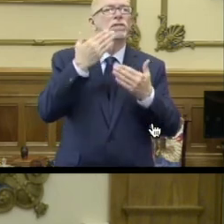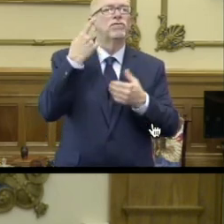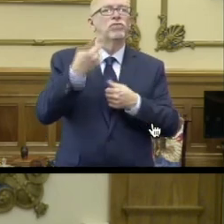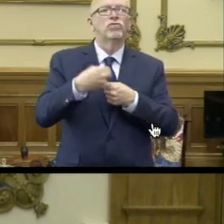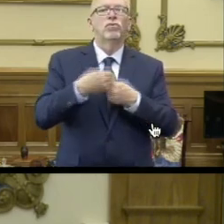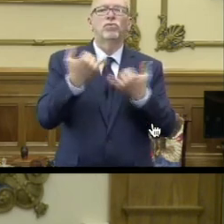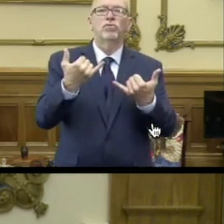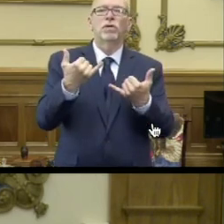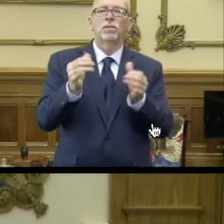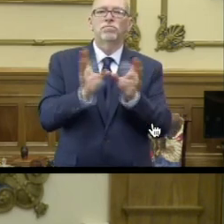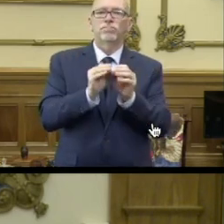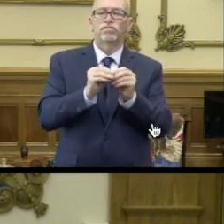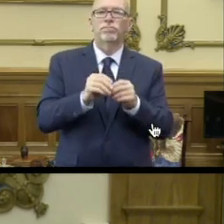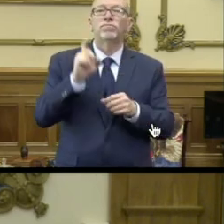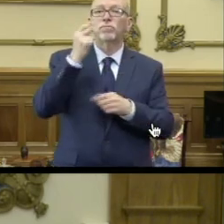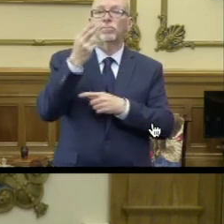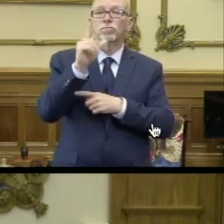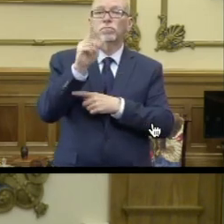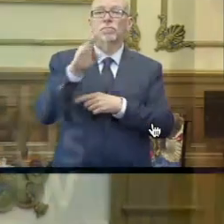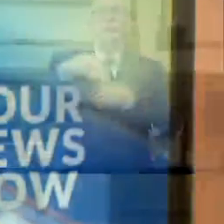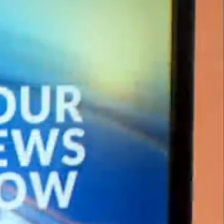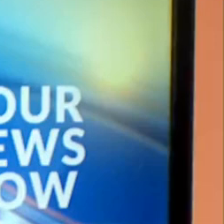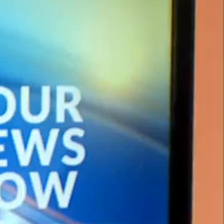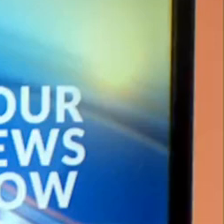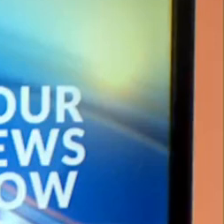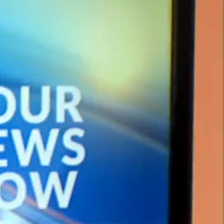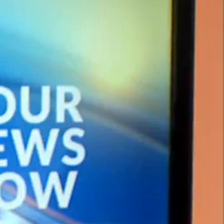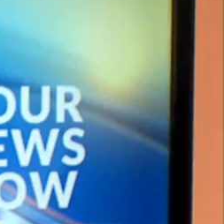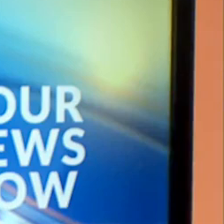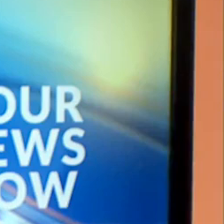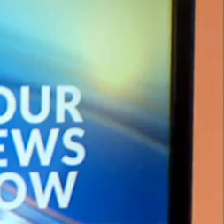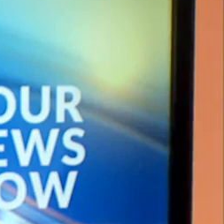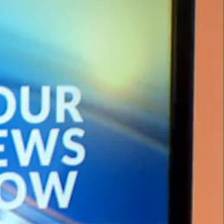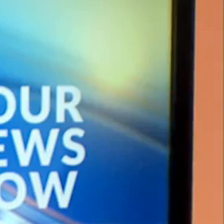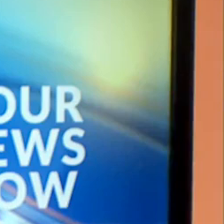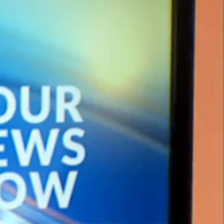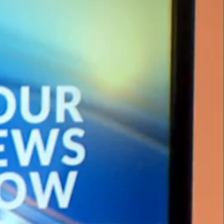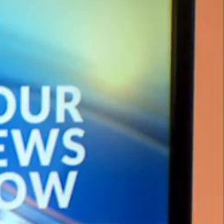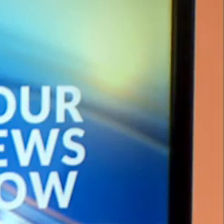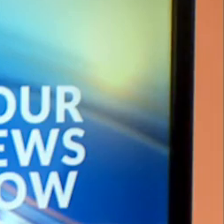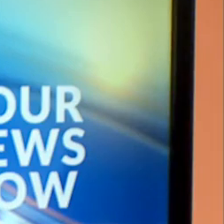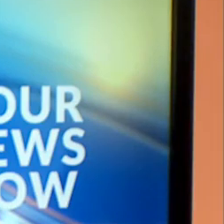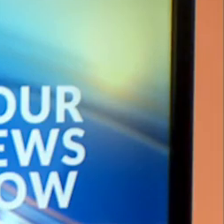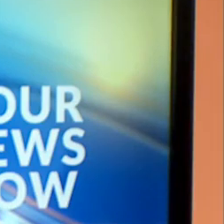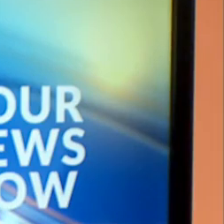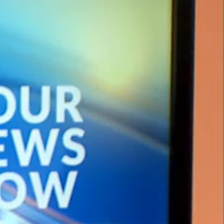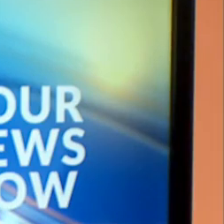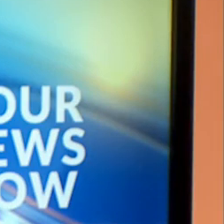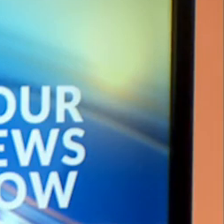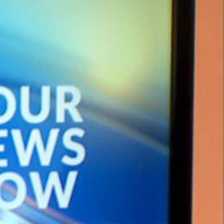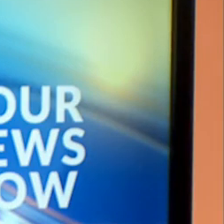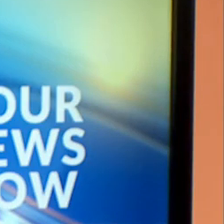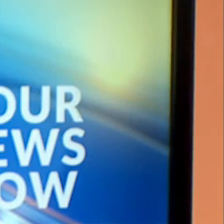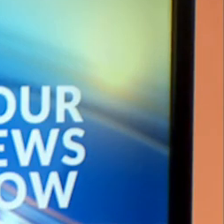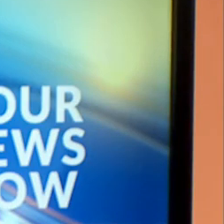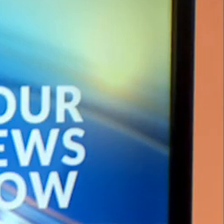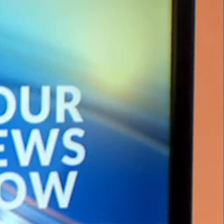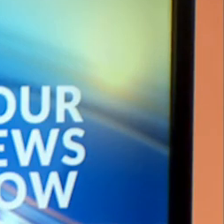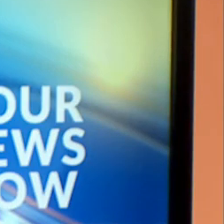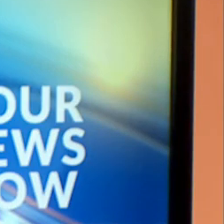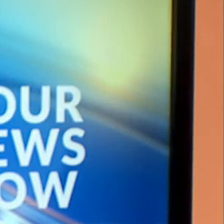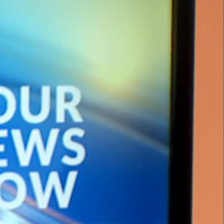for joining today's briefing. Governor Holcomb's next briefing. You've been watching Governor Eric Holcomb's update on the Indiana coronavirus